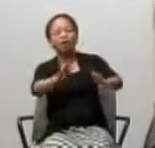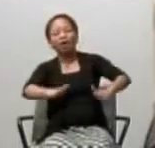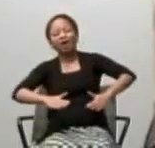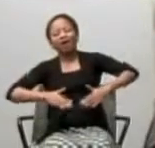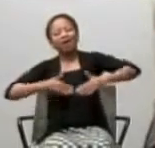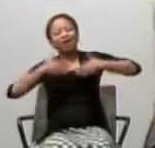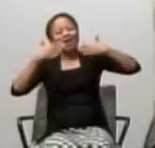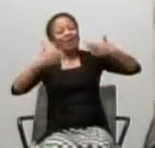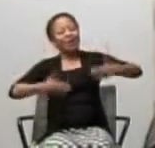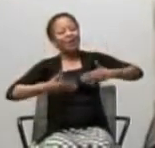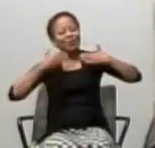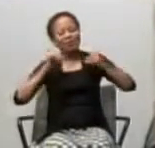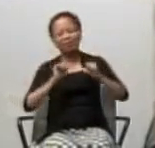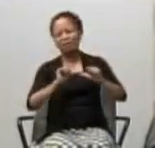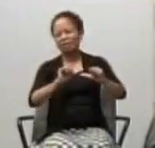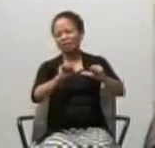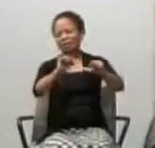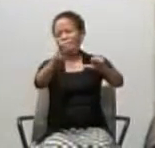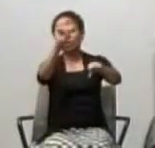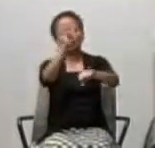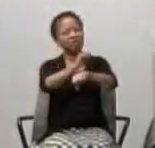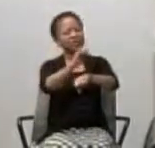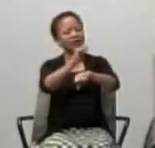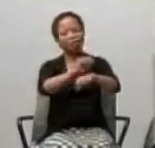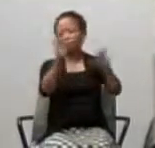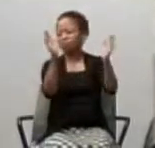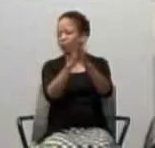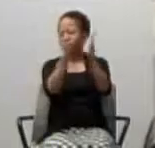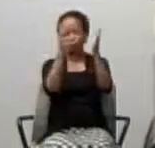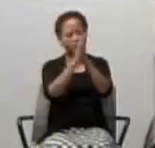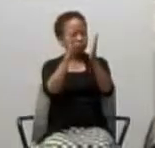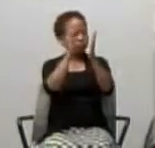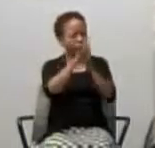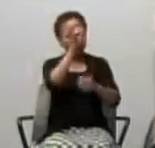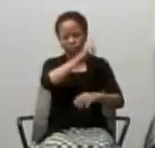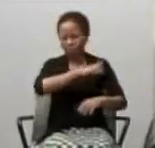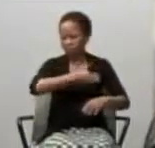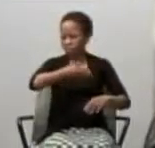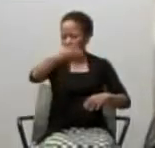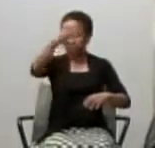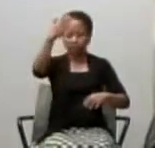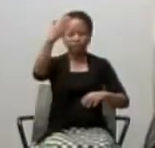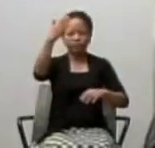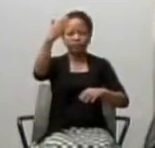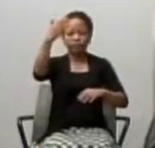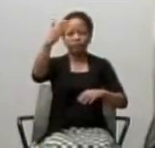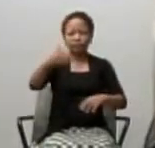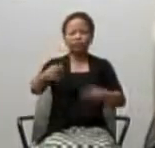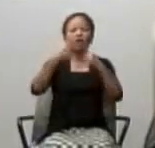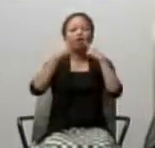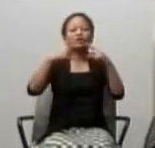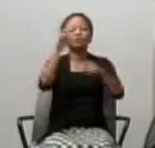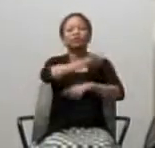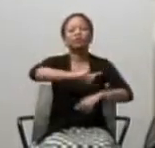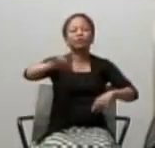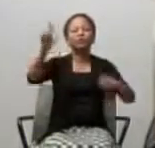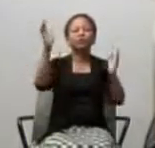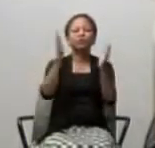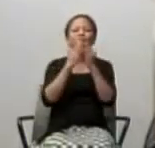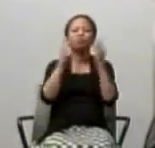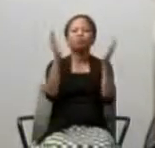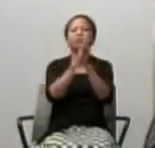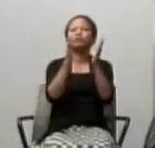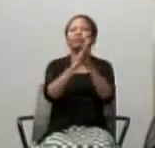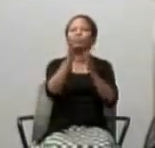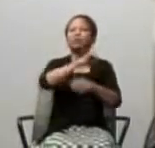temple, praising God. The Gospel of the Lord. Praise to you, Lord